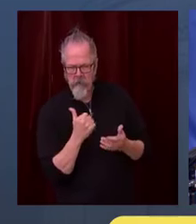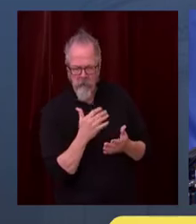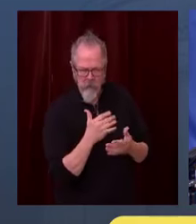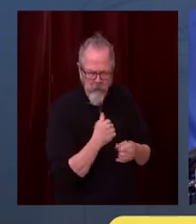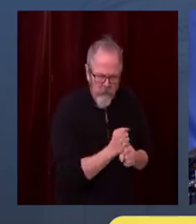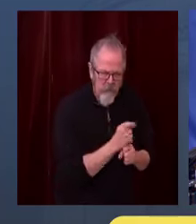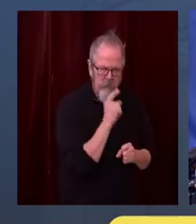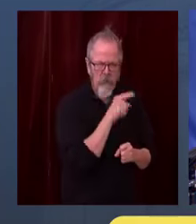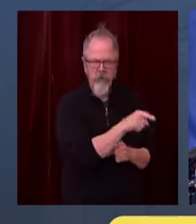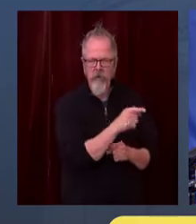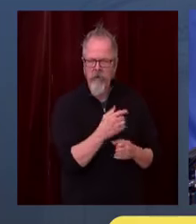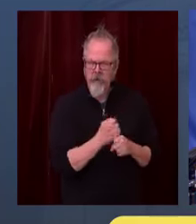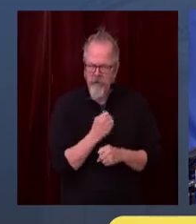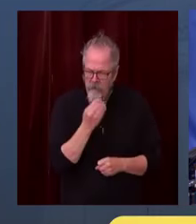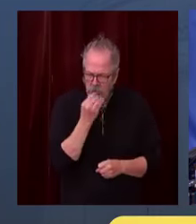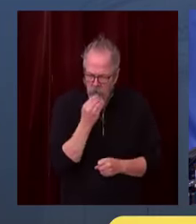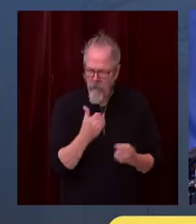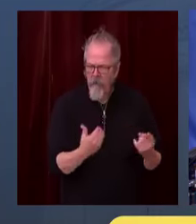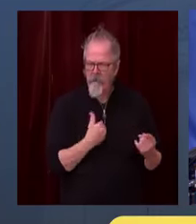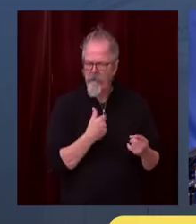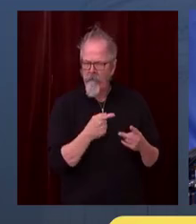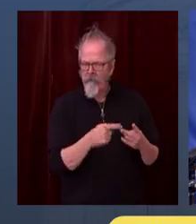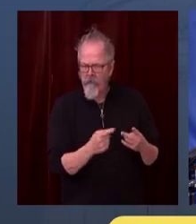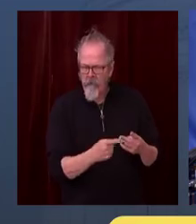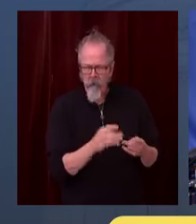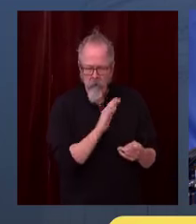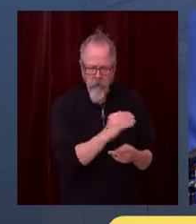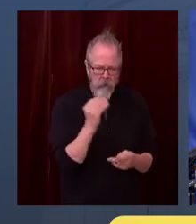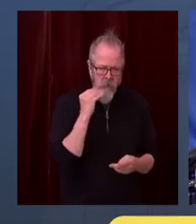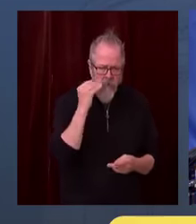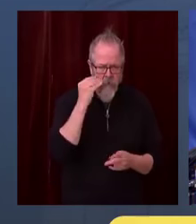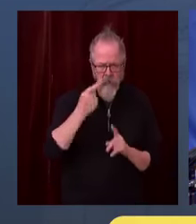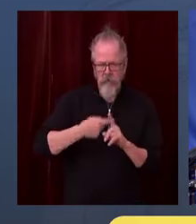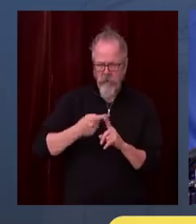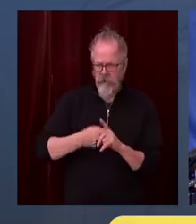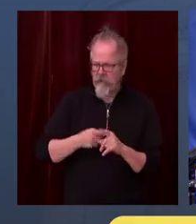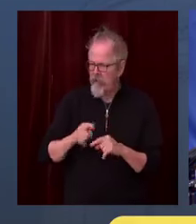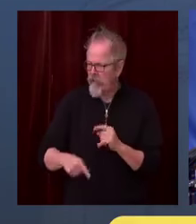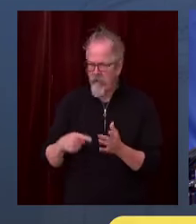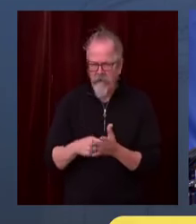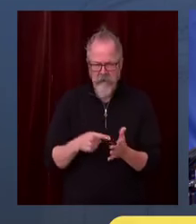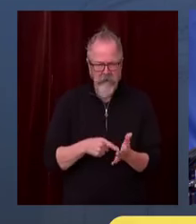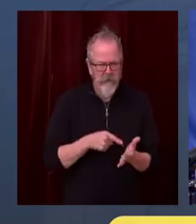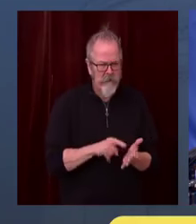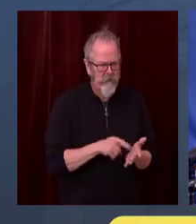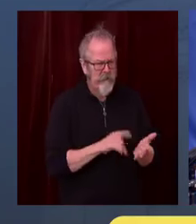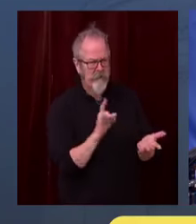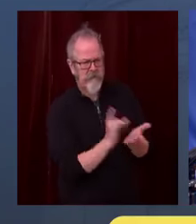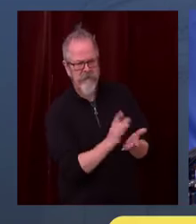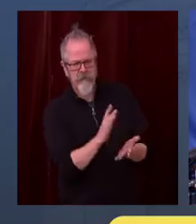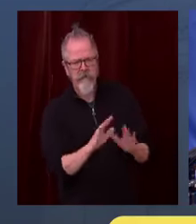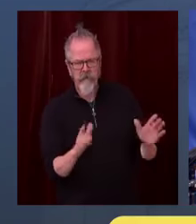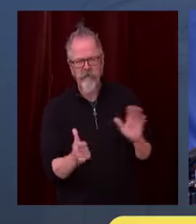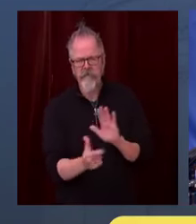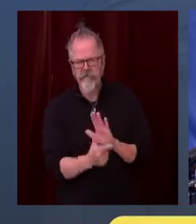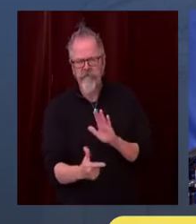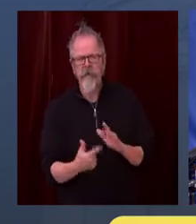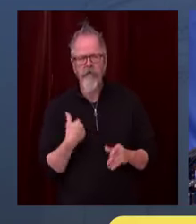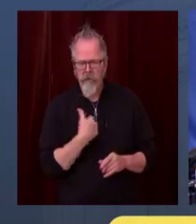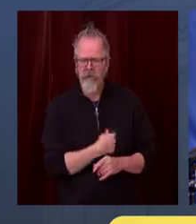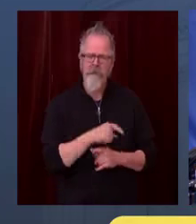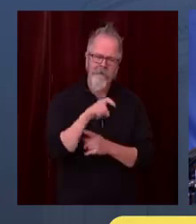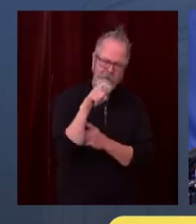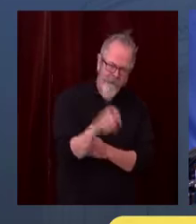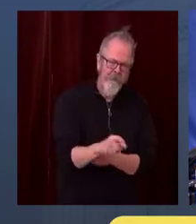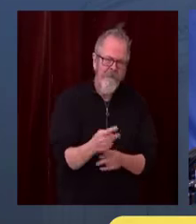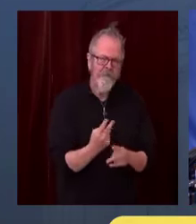moratorium. But we, in the upcoming days, will be looking for other ways to support them. So look forward to some other